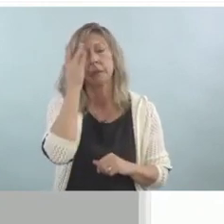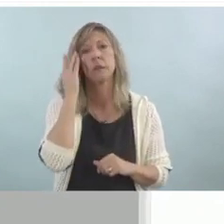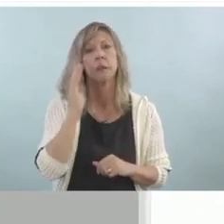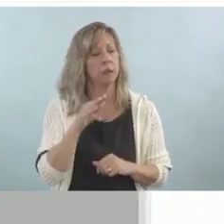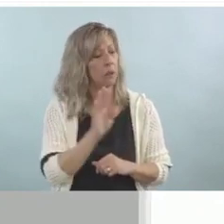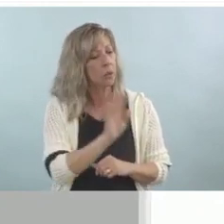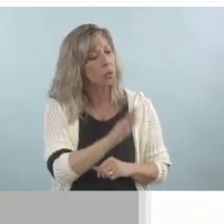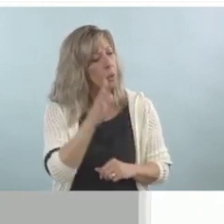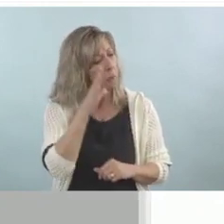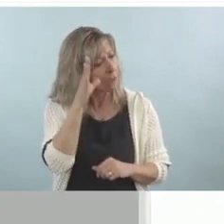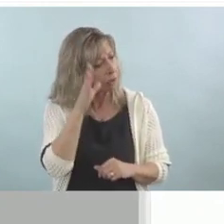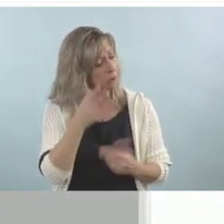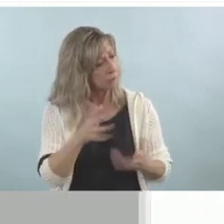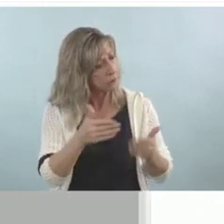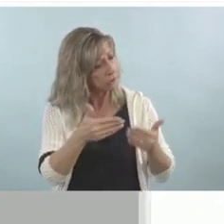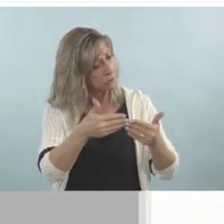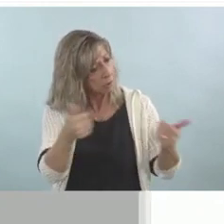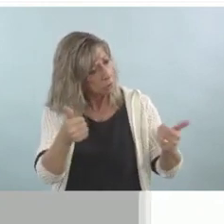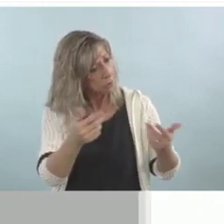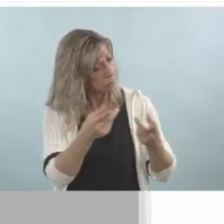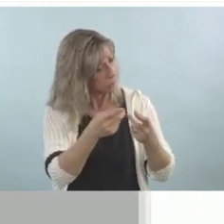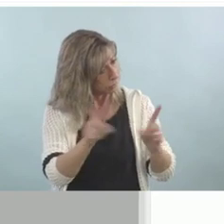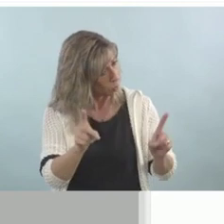parents ever separated or divorced?